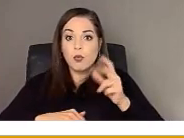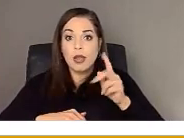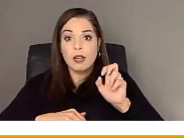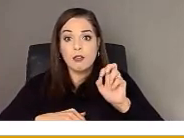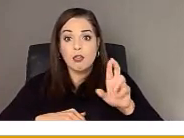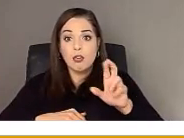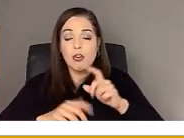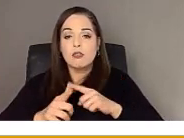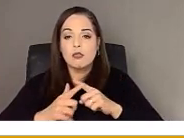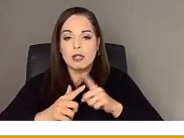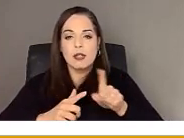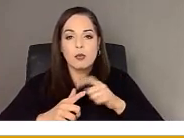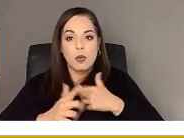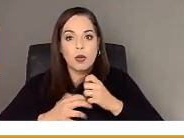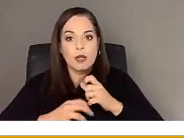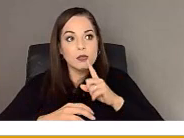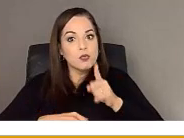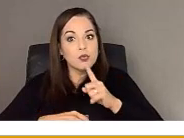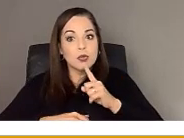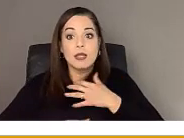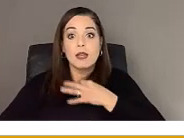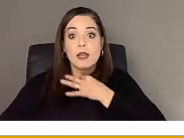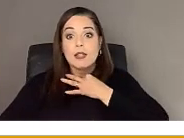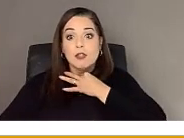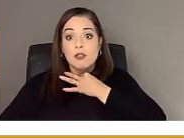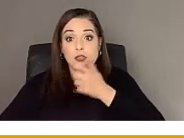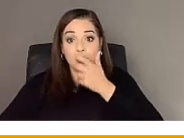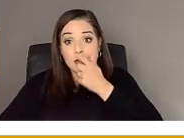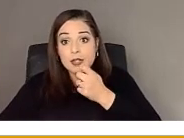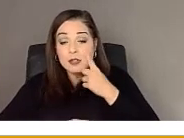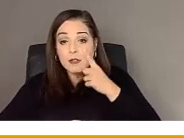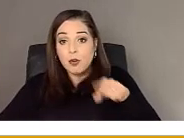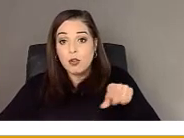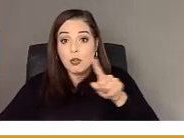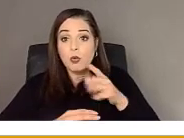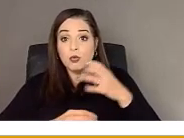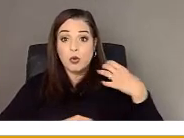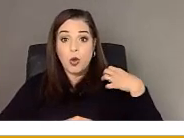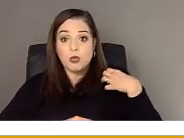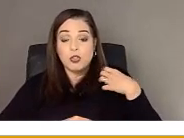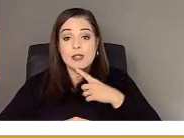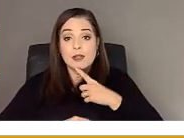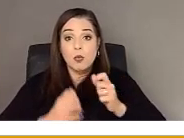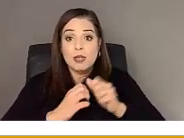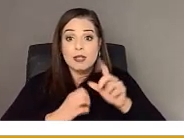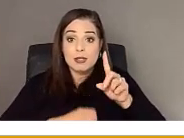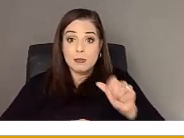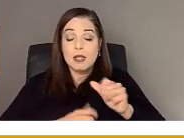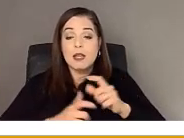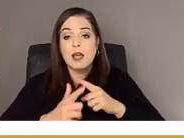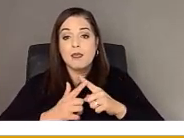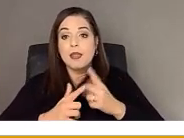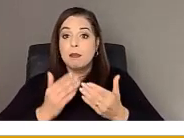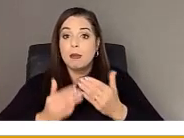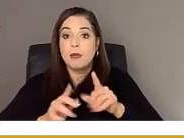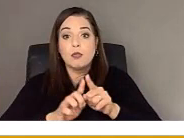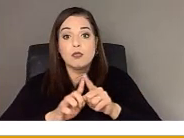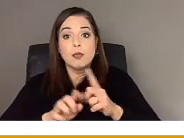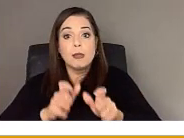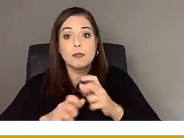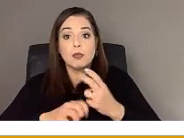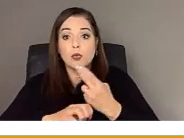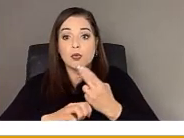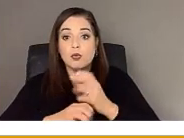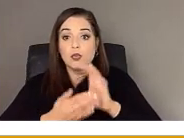disabilities or find those with a disability connection who might be interested in utilizing the curriculum. The